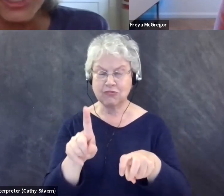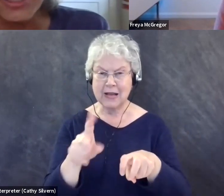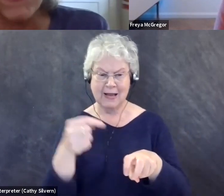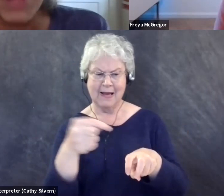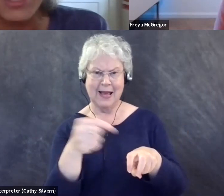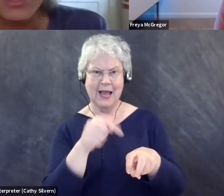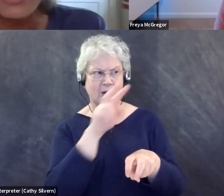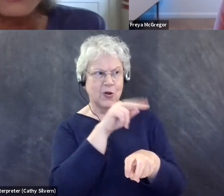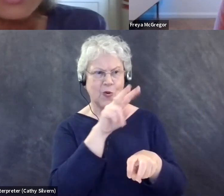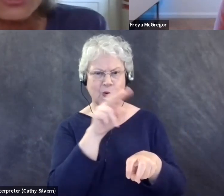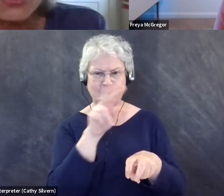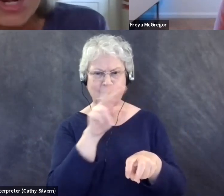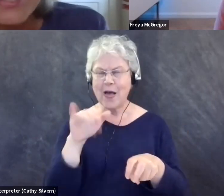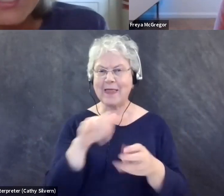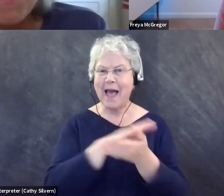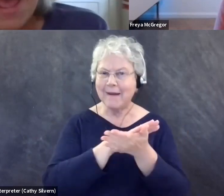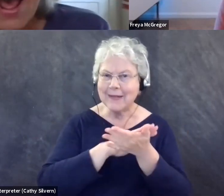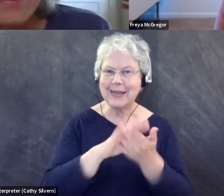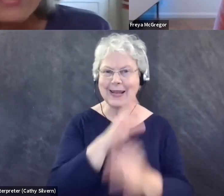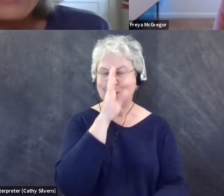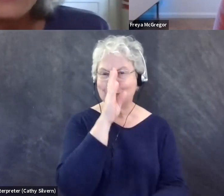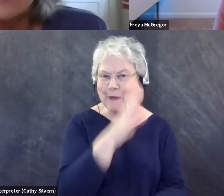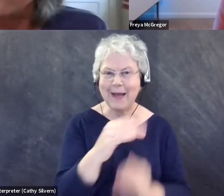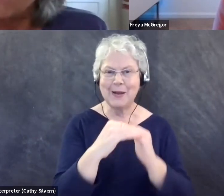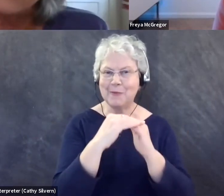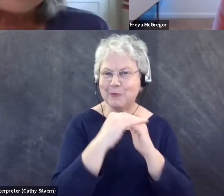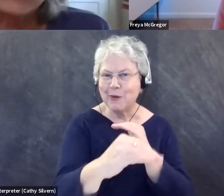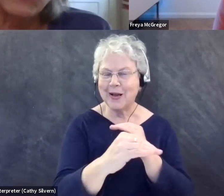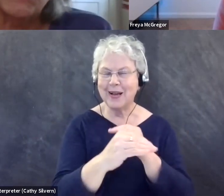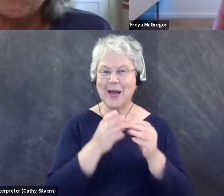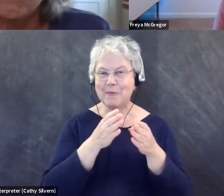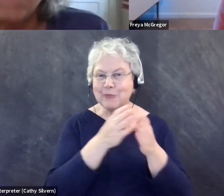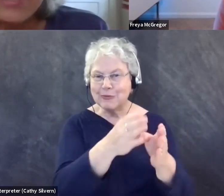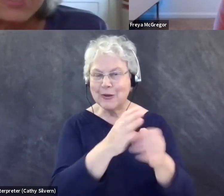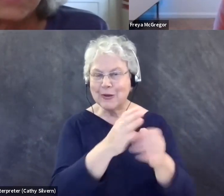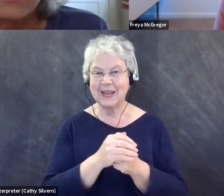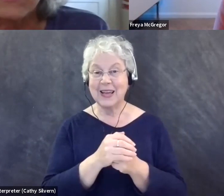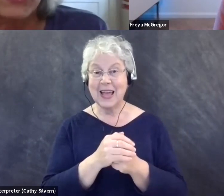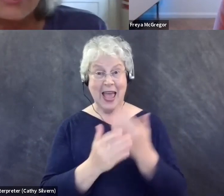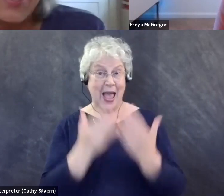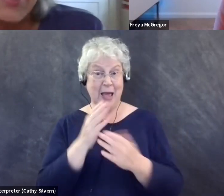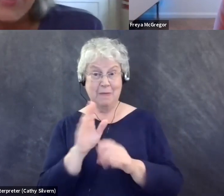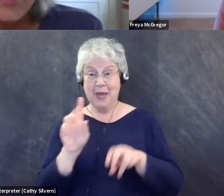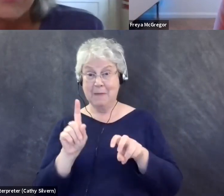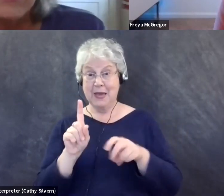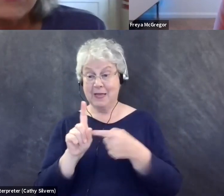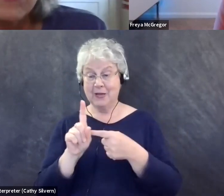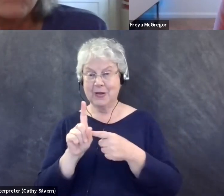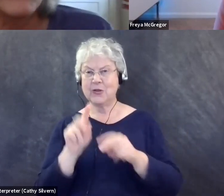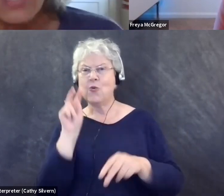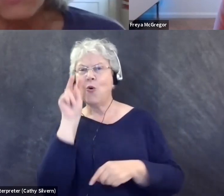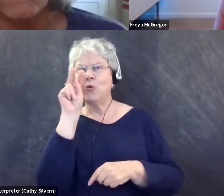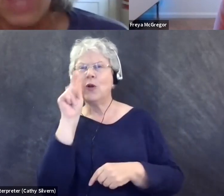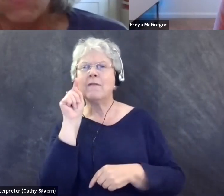is watching for that cleanest, straightest path. And that means that you may need to be looking ahead and